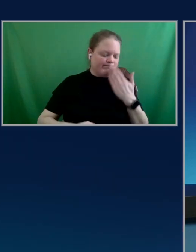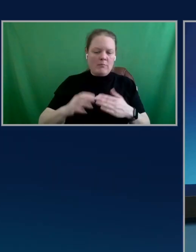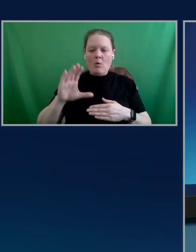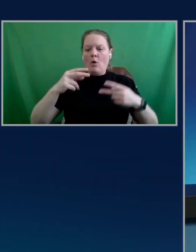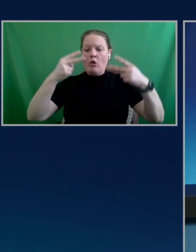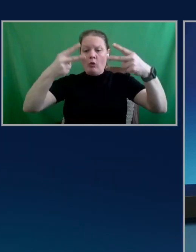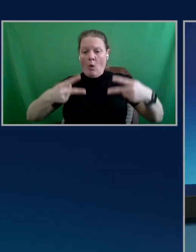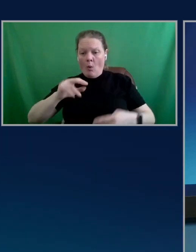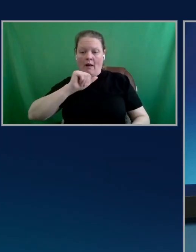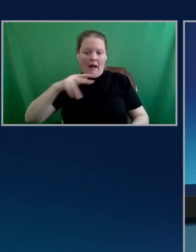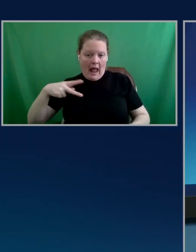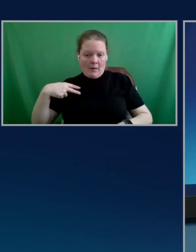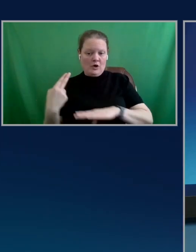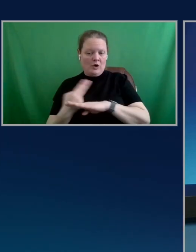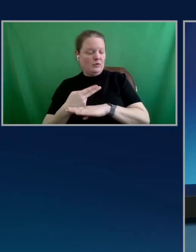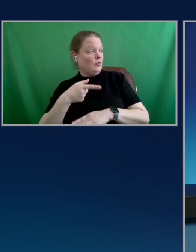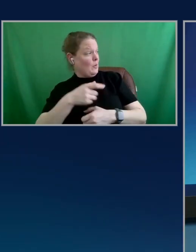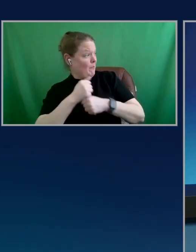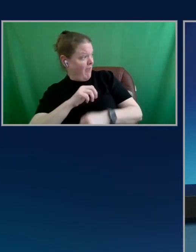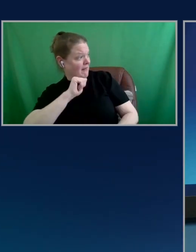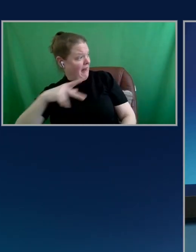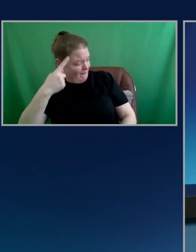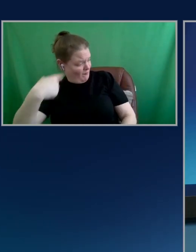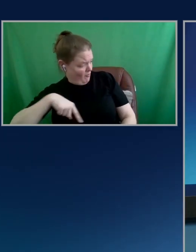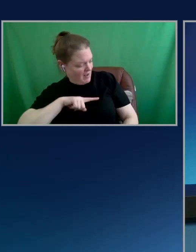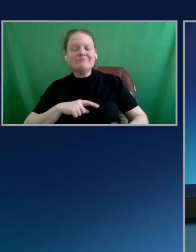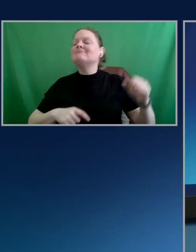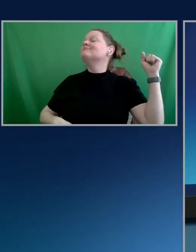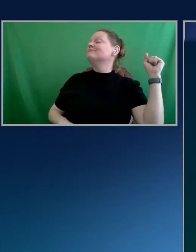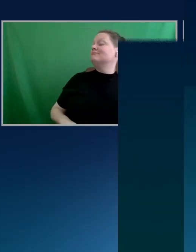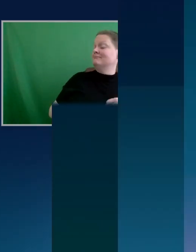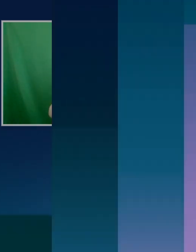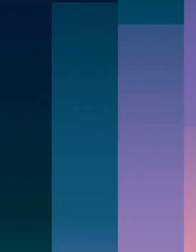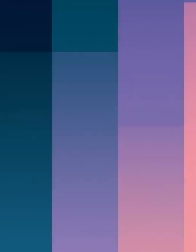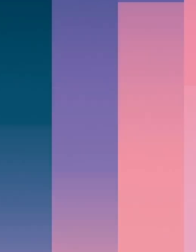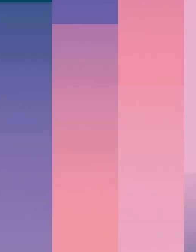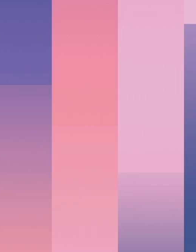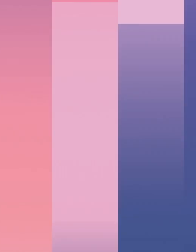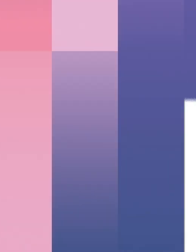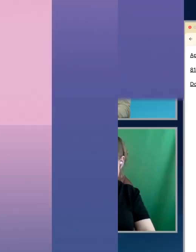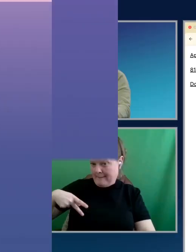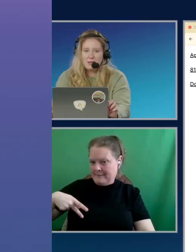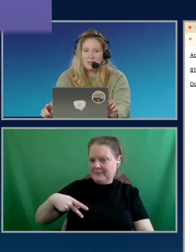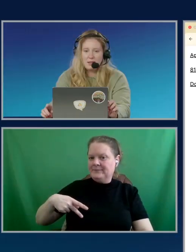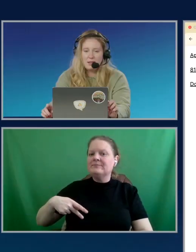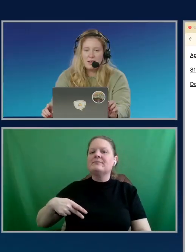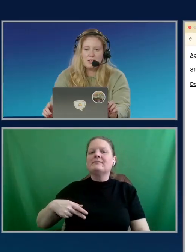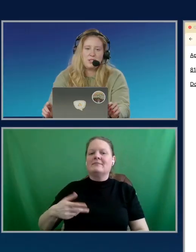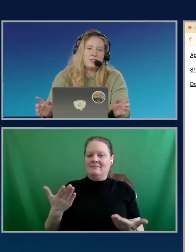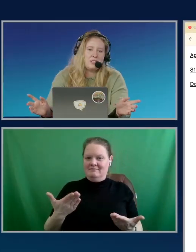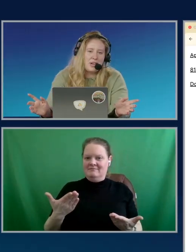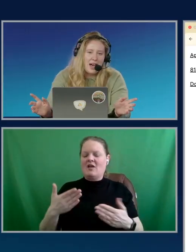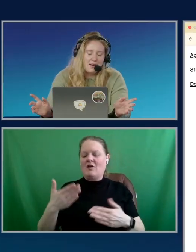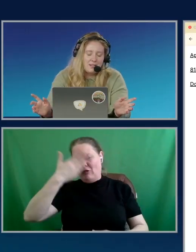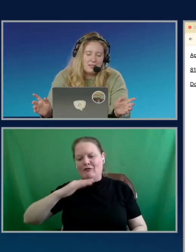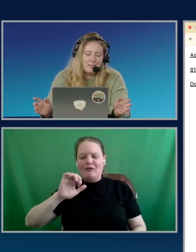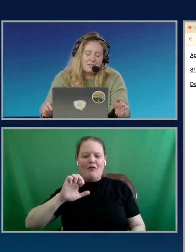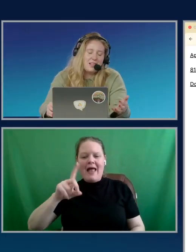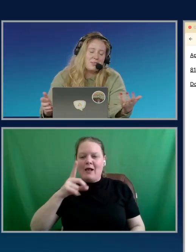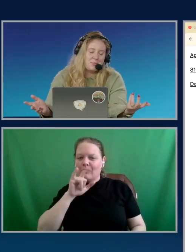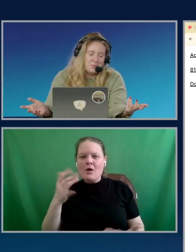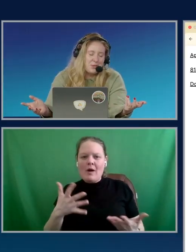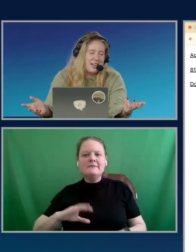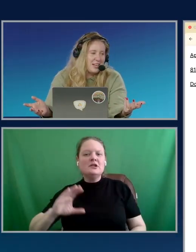right? Yes. Yes. I've made an app. So this is what the front-end is going to look like. Let's take a look. Here we go. So it's a chat.